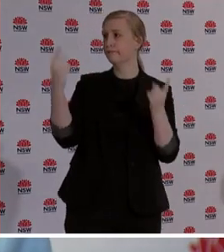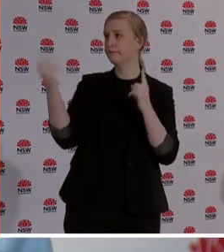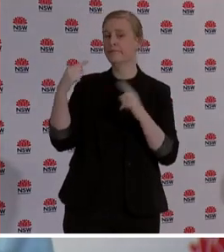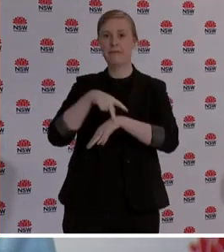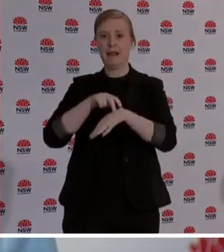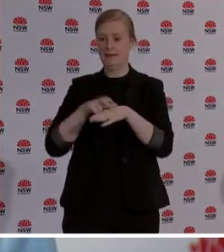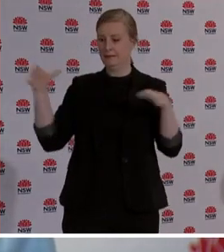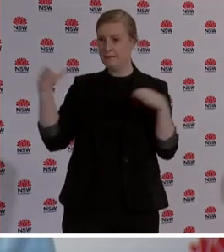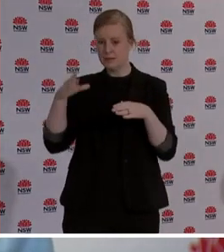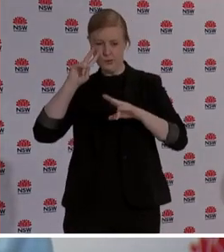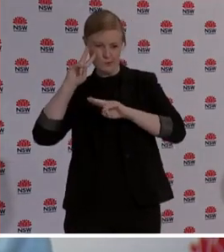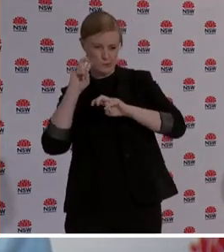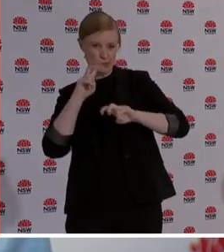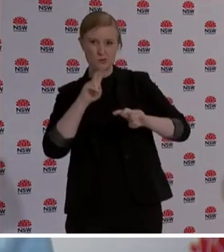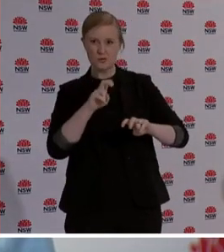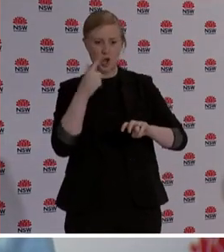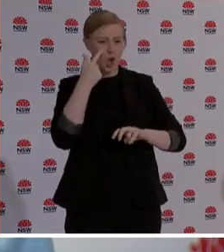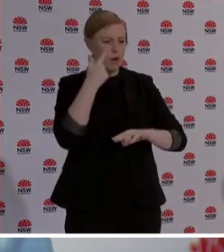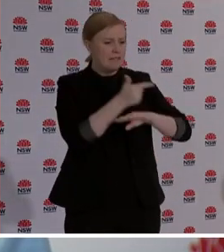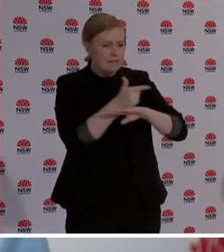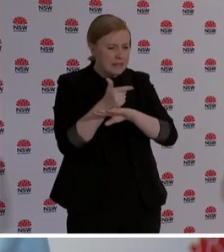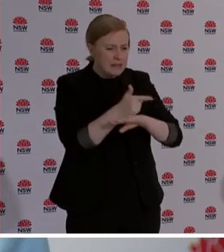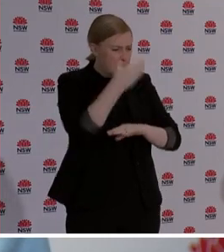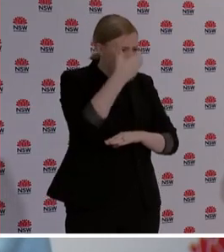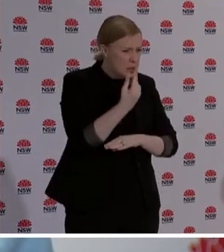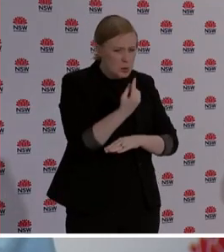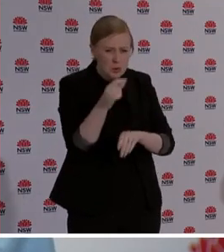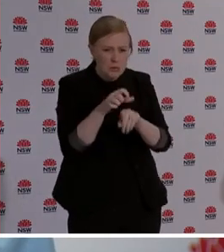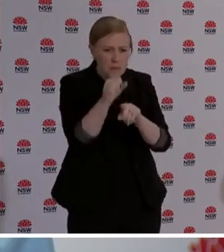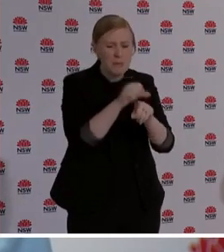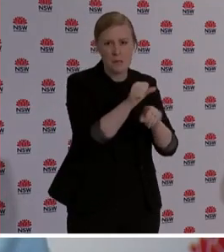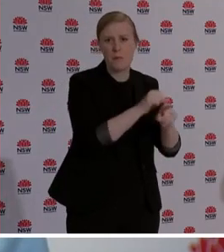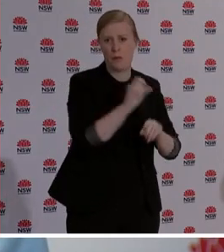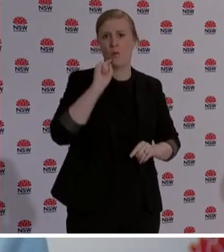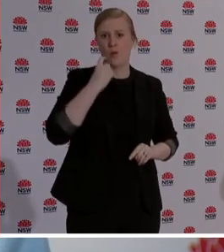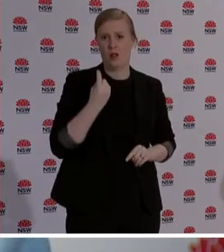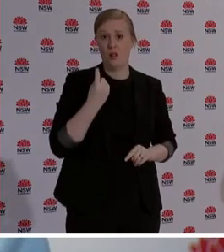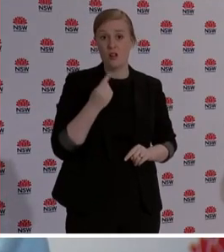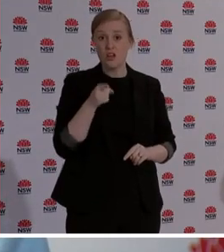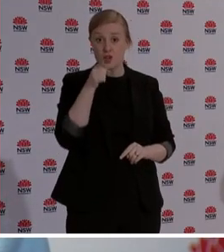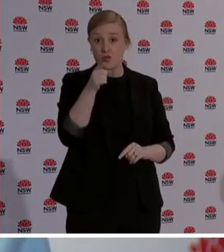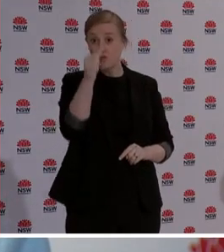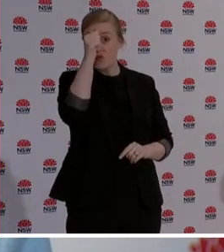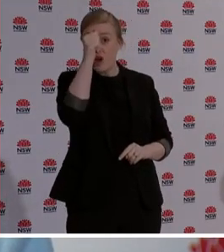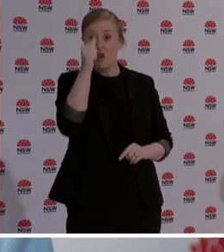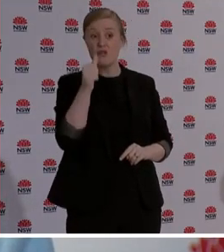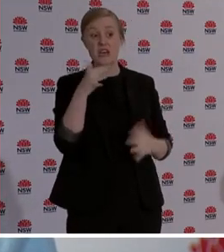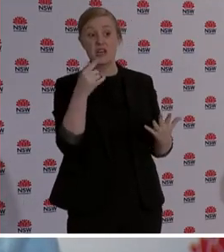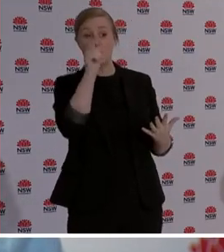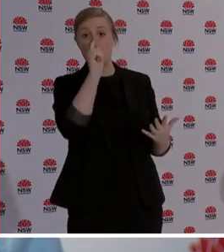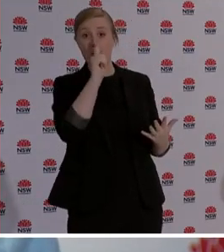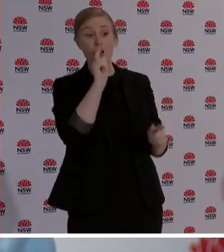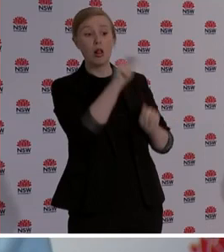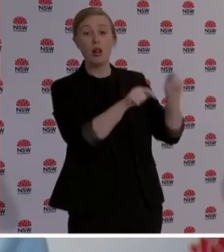continues to ask for people to bring forward any video files or telephone footage that they have